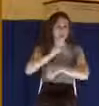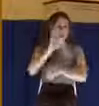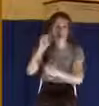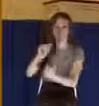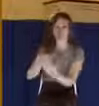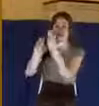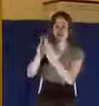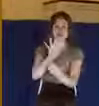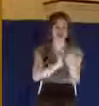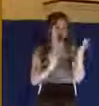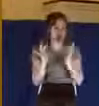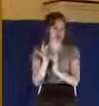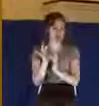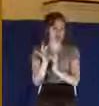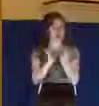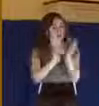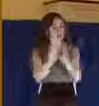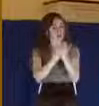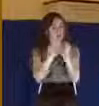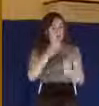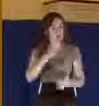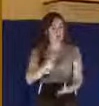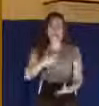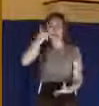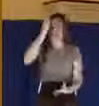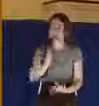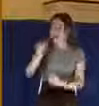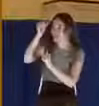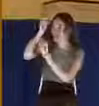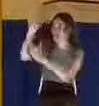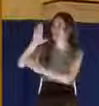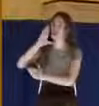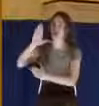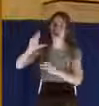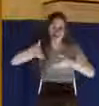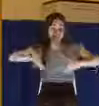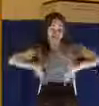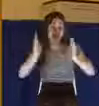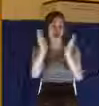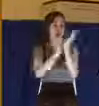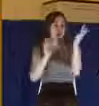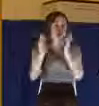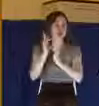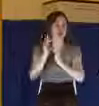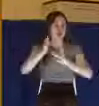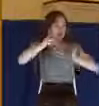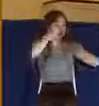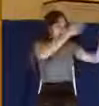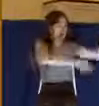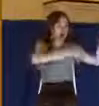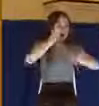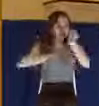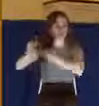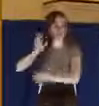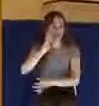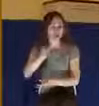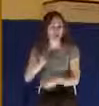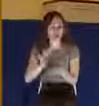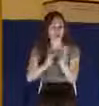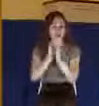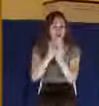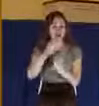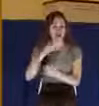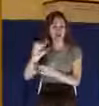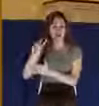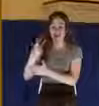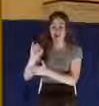day the Bible says God the Father is going to commit all judgment into the hands of the Son. The Bible says in 2 Corinthians 5, 10, for we